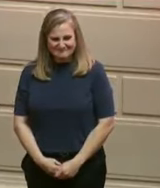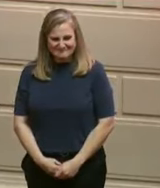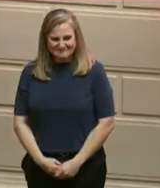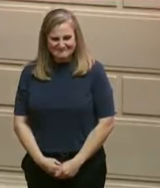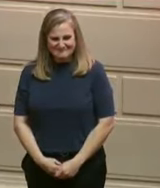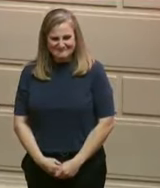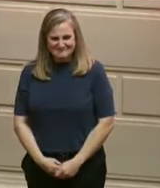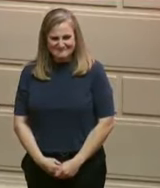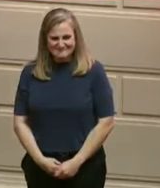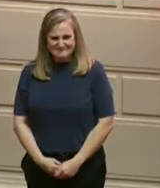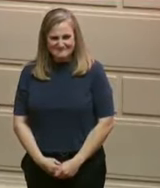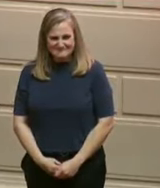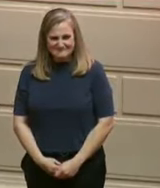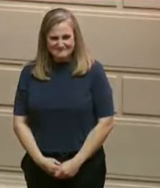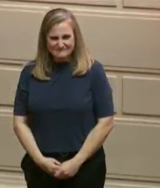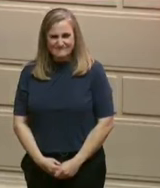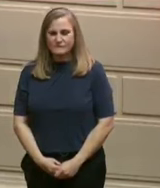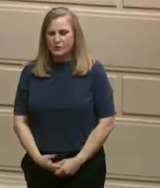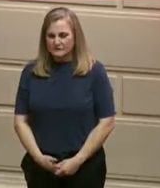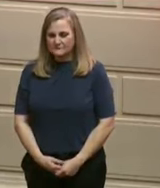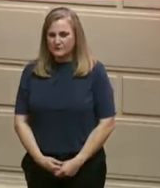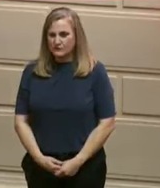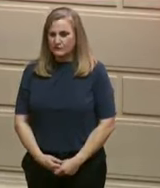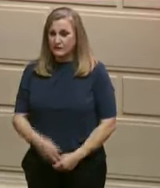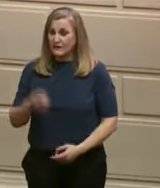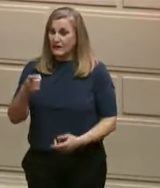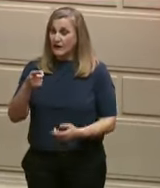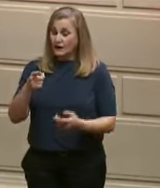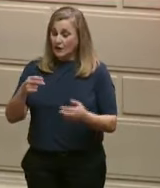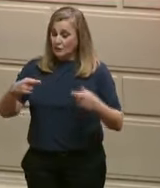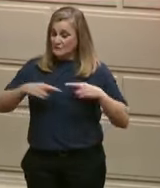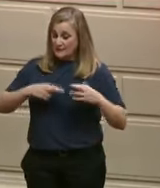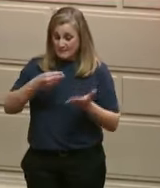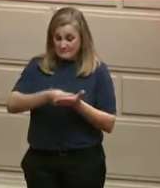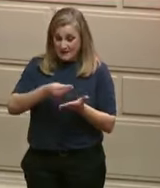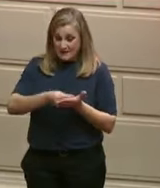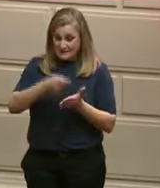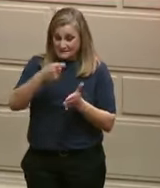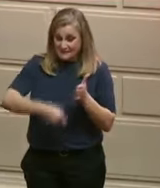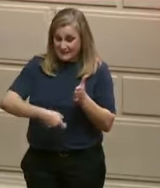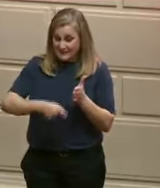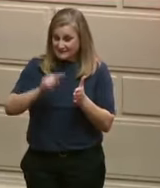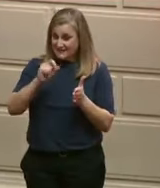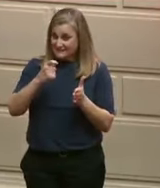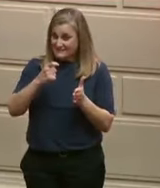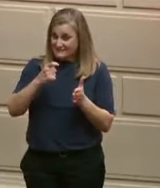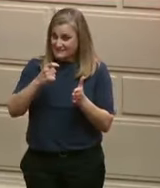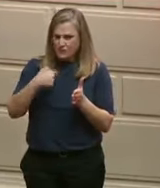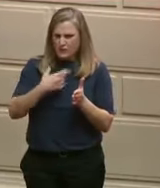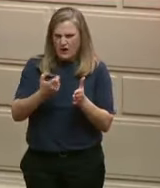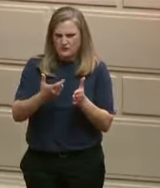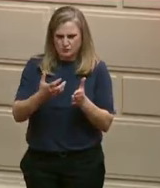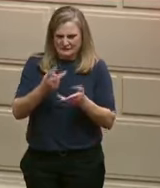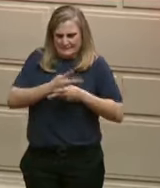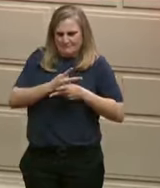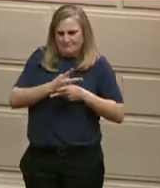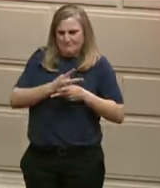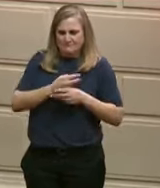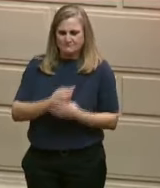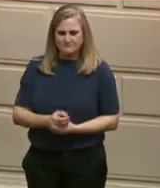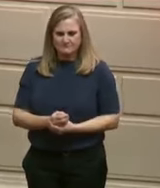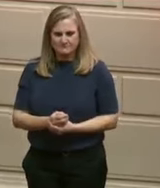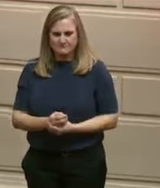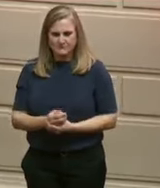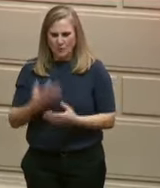taxable retirement income, so our retirees can keep more money in their pockets, I will be sending a budget proposal